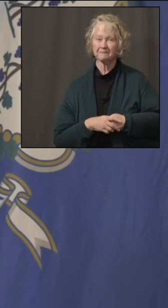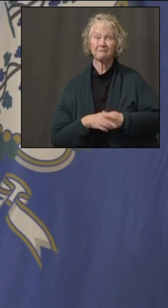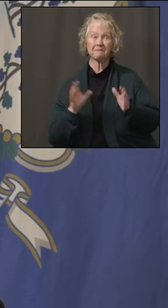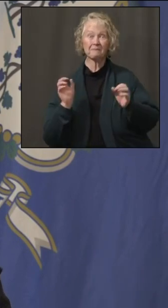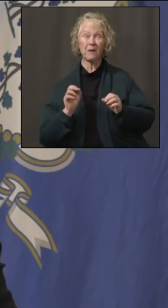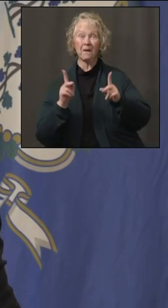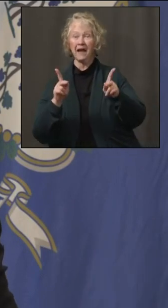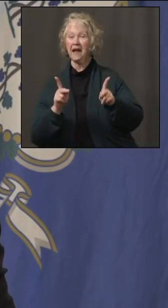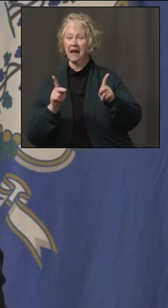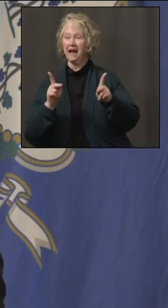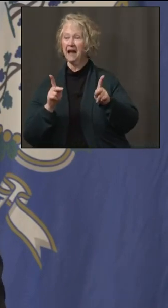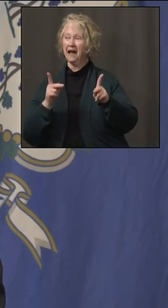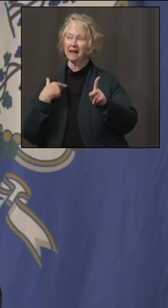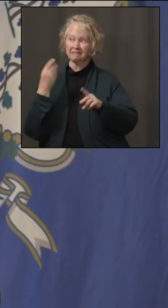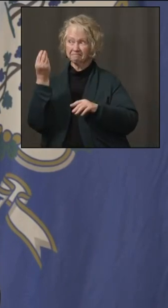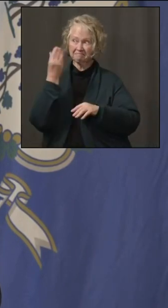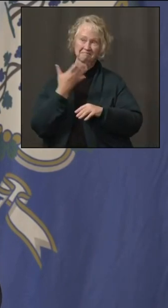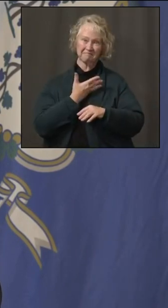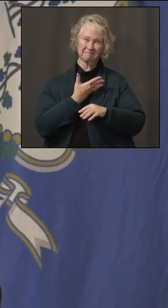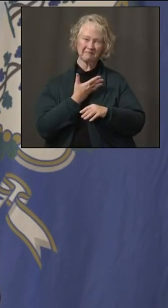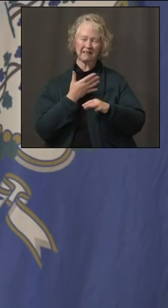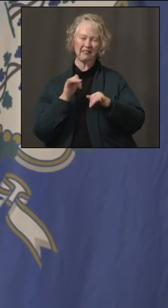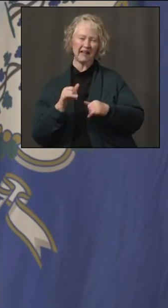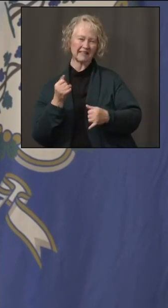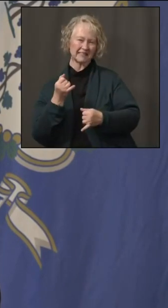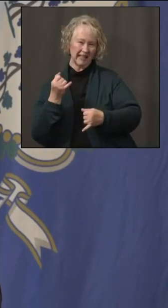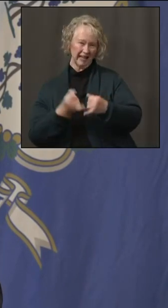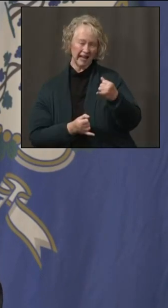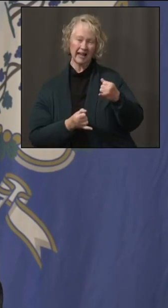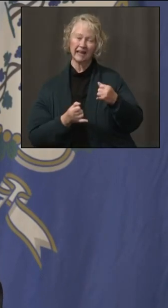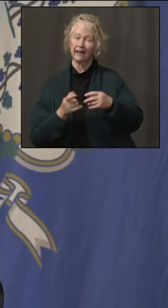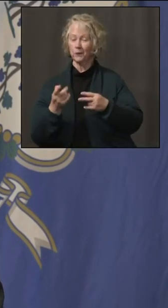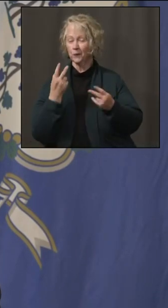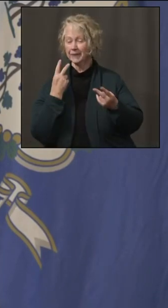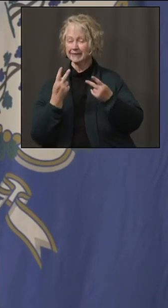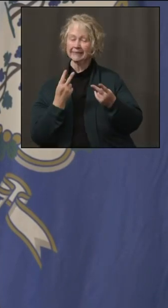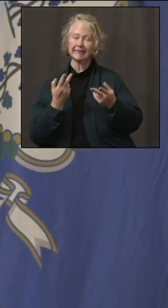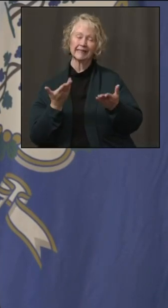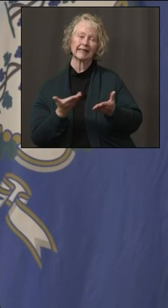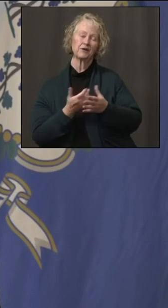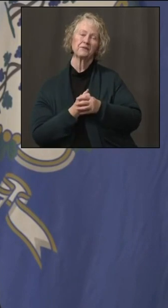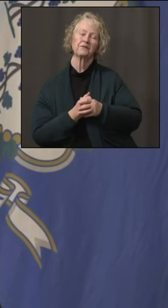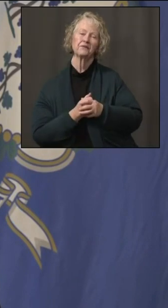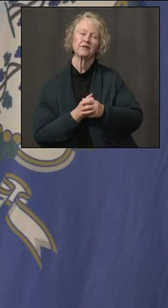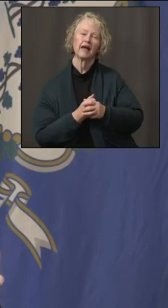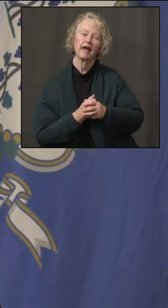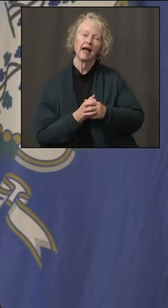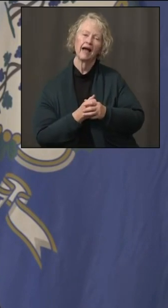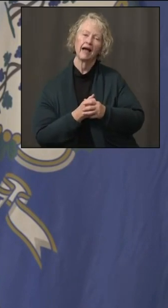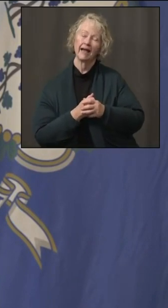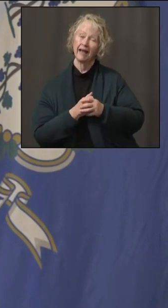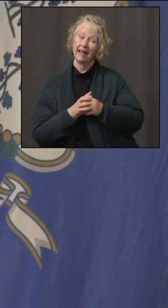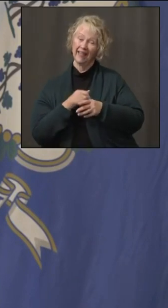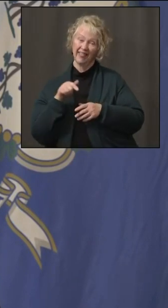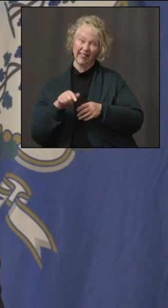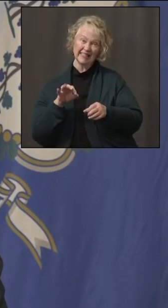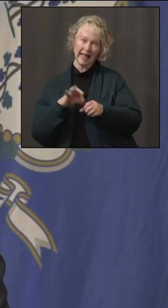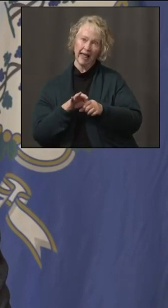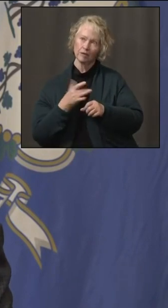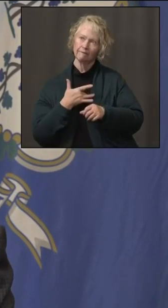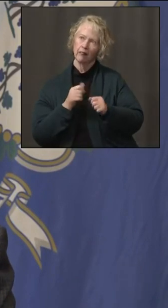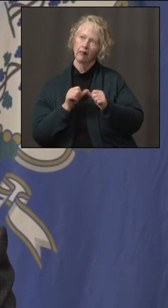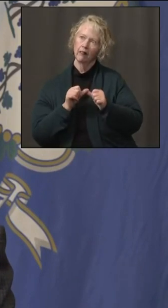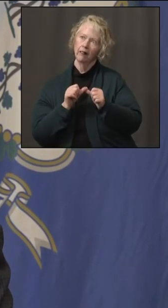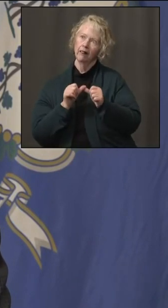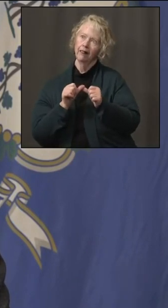All right, that's the signal from Rob Blanchard. As you can see on here, I just wanted to say this is the election that never ends. mean,